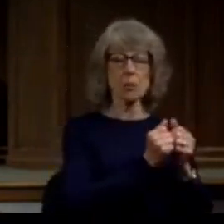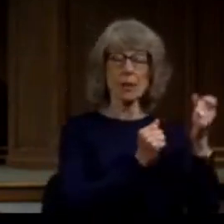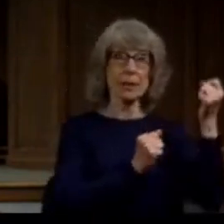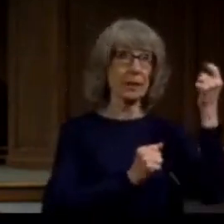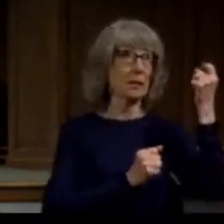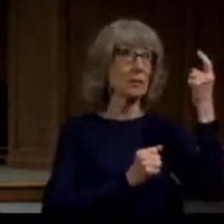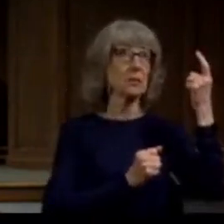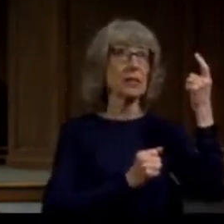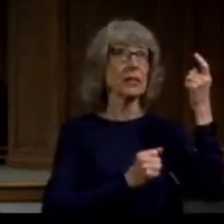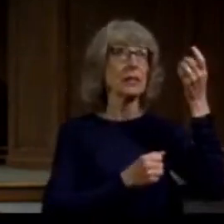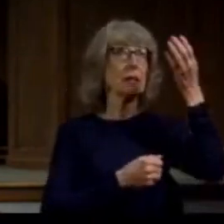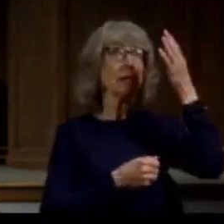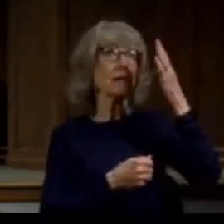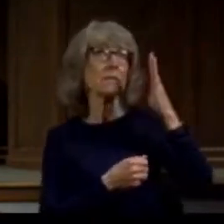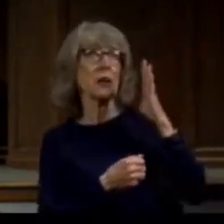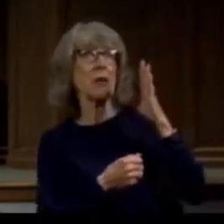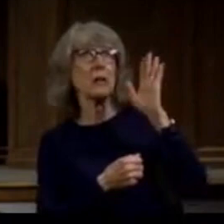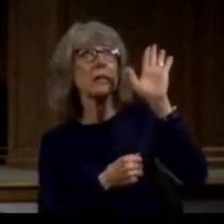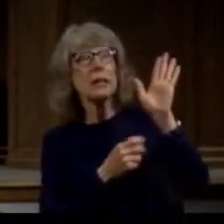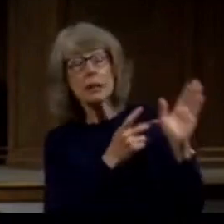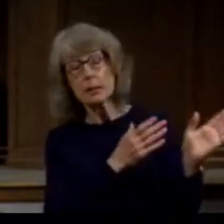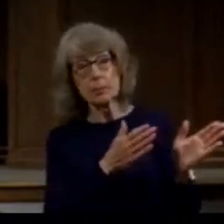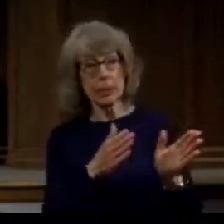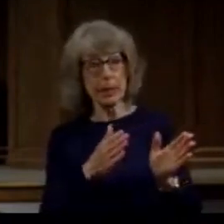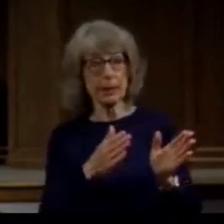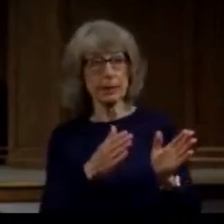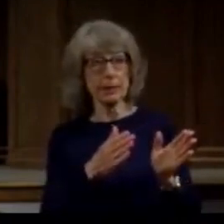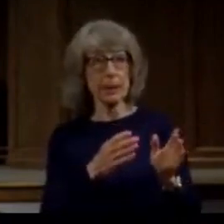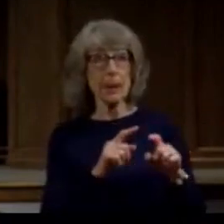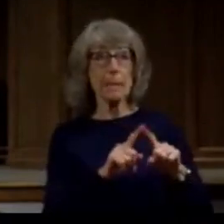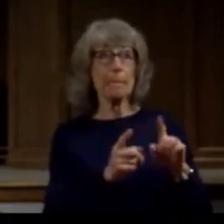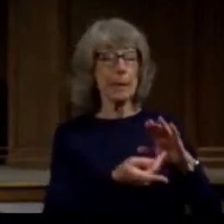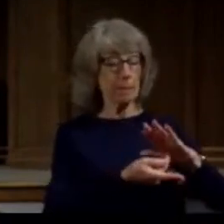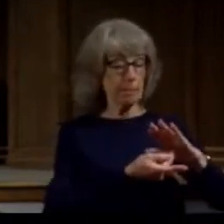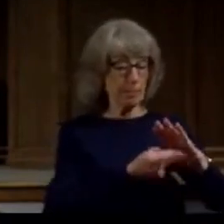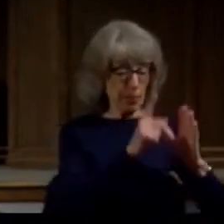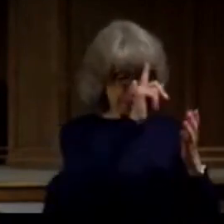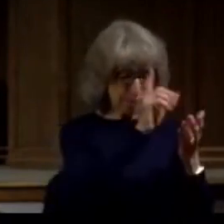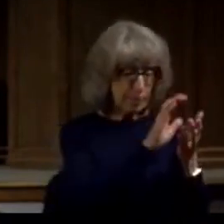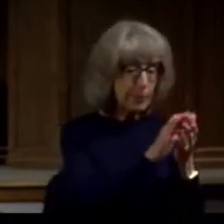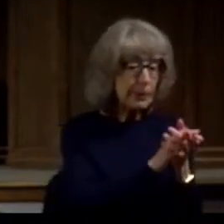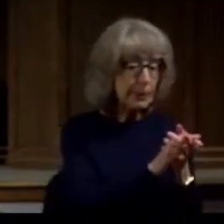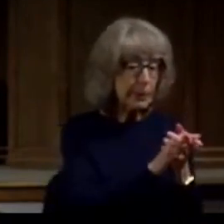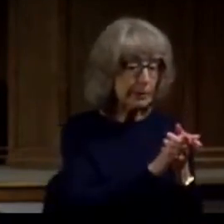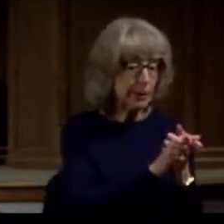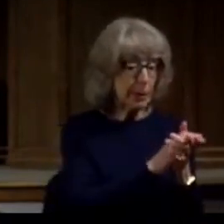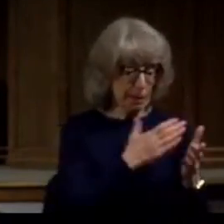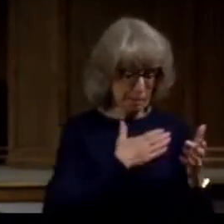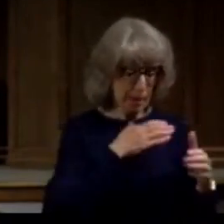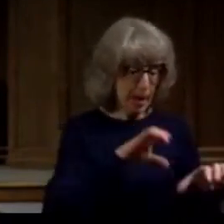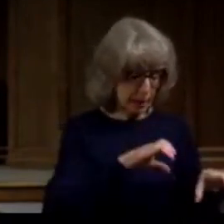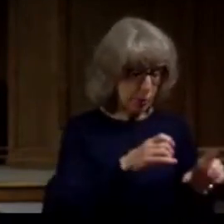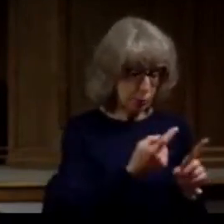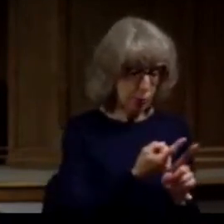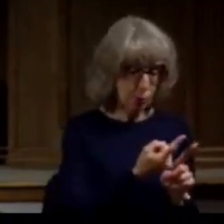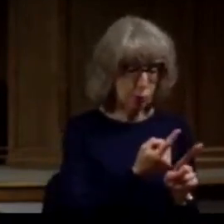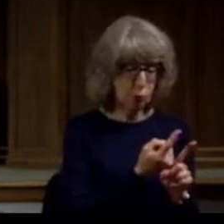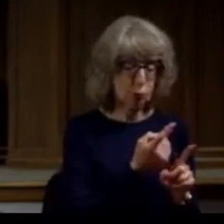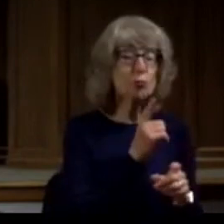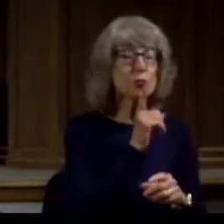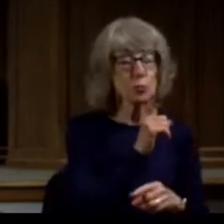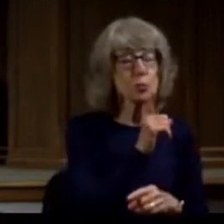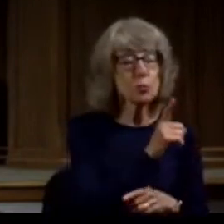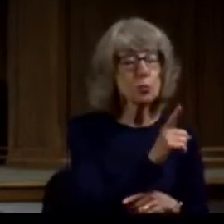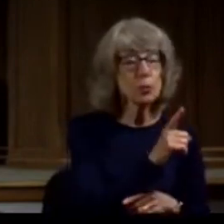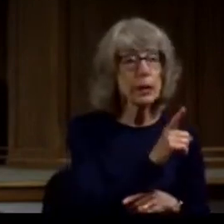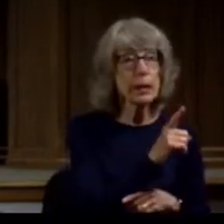of what God really wanted him to do. And he believed what he was doing was true. And this is the thing. We can believe things that aren't